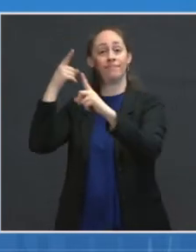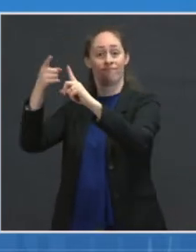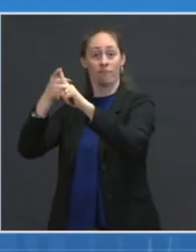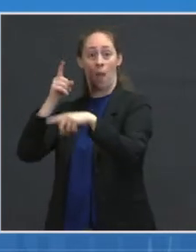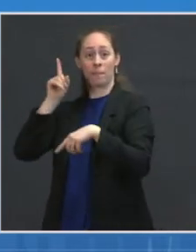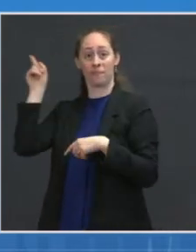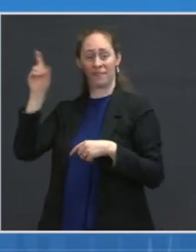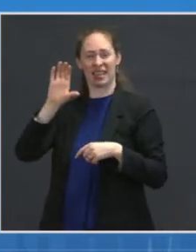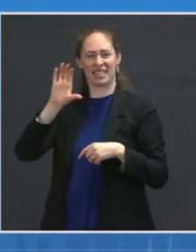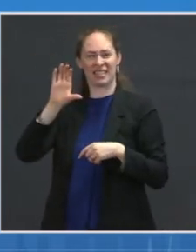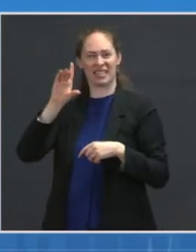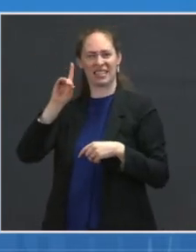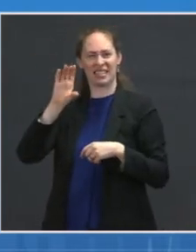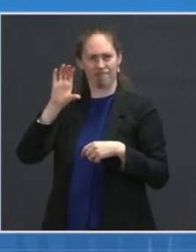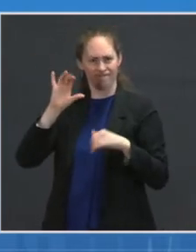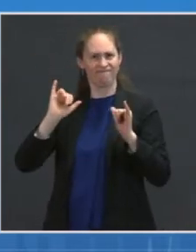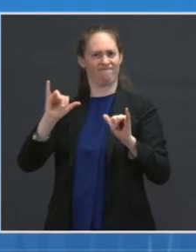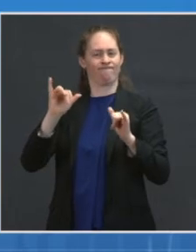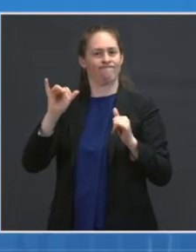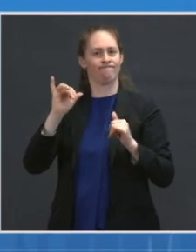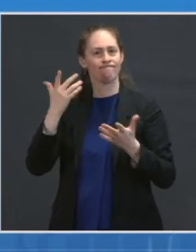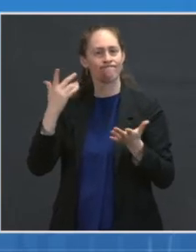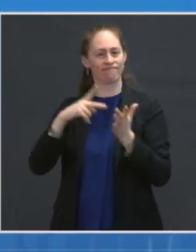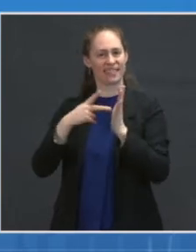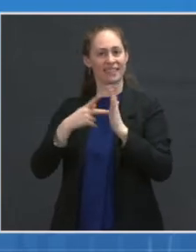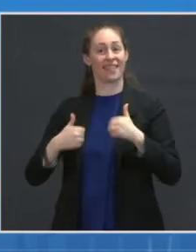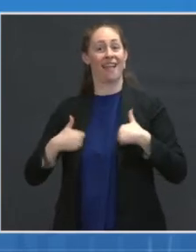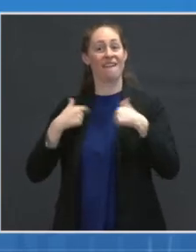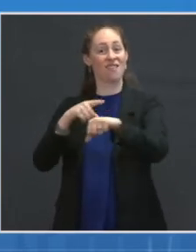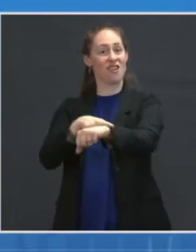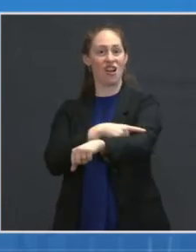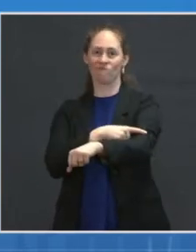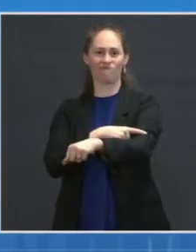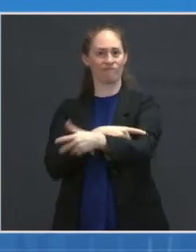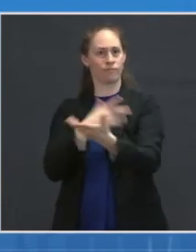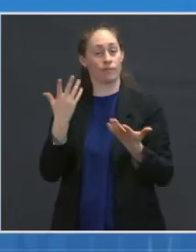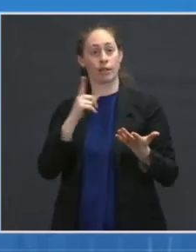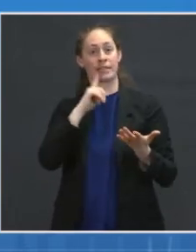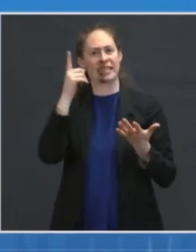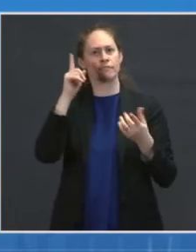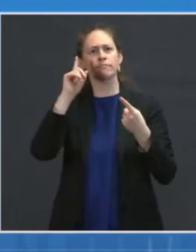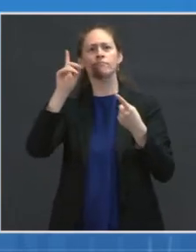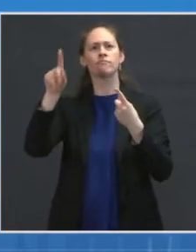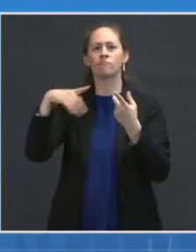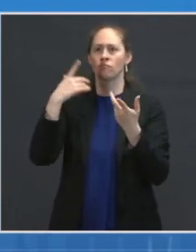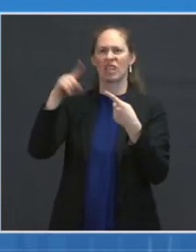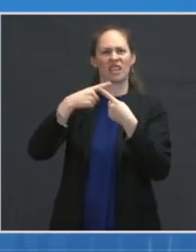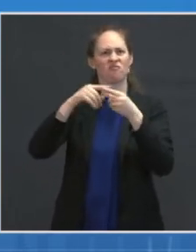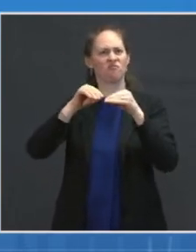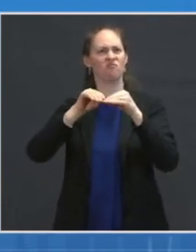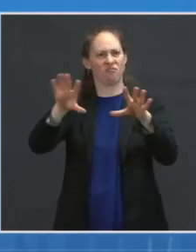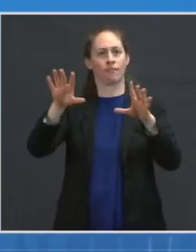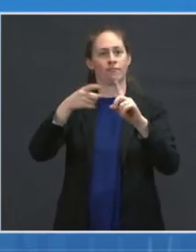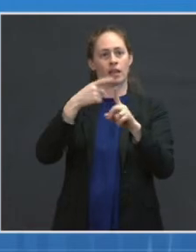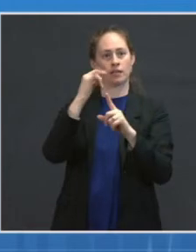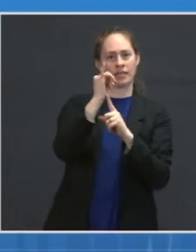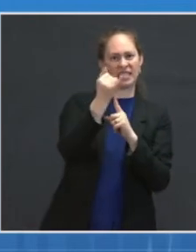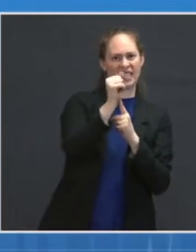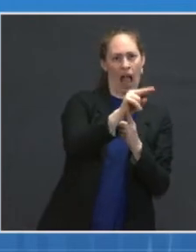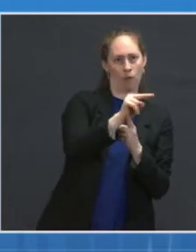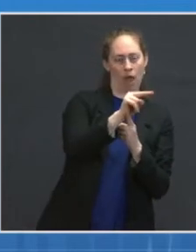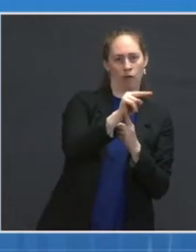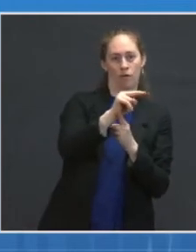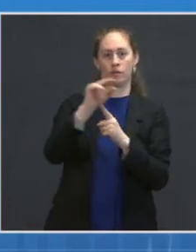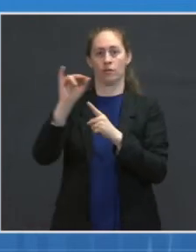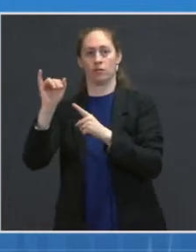expectancy loss from January to June, the first half of 2020. Quite unfortunately, I think we're going to see, again,